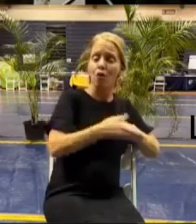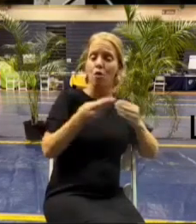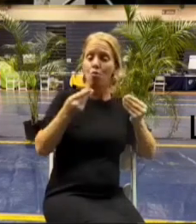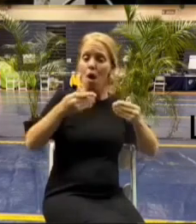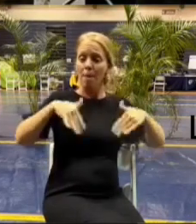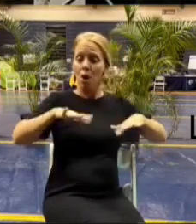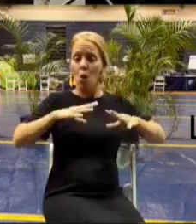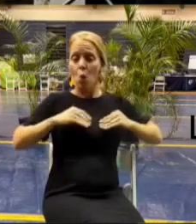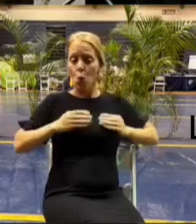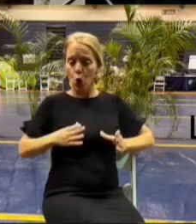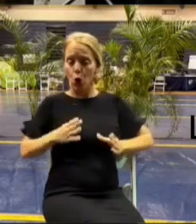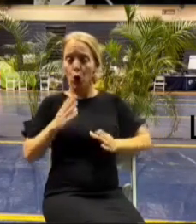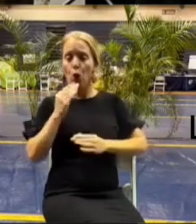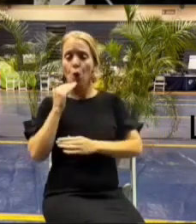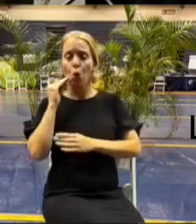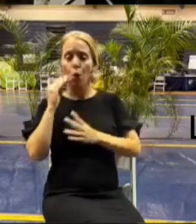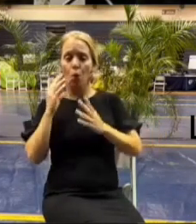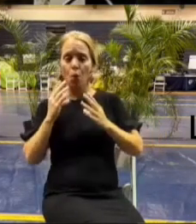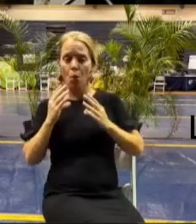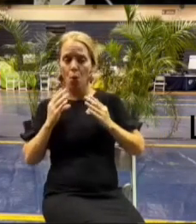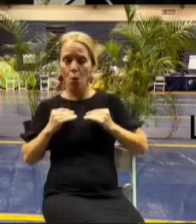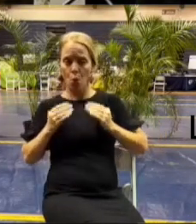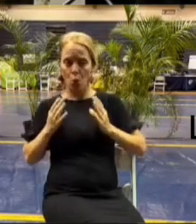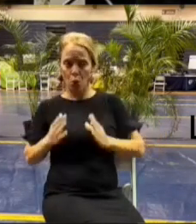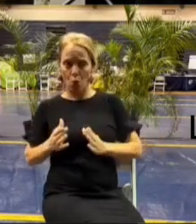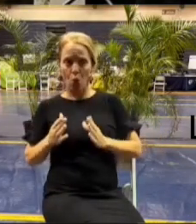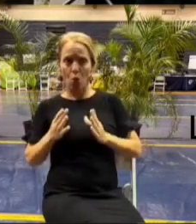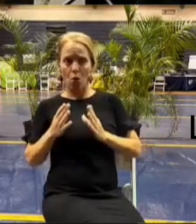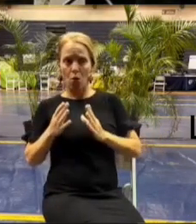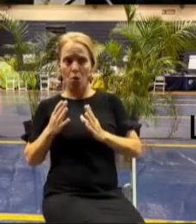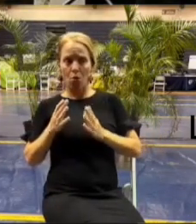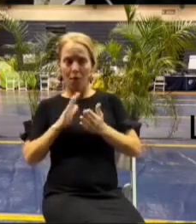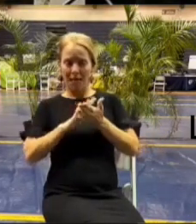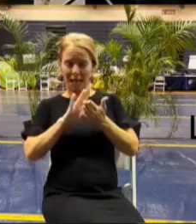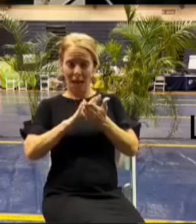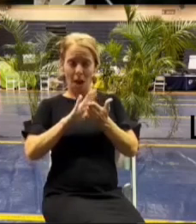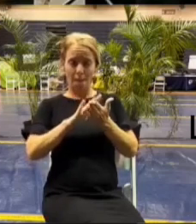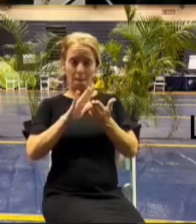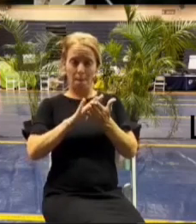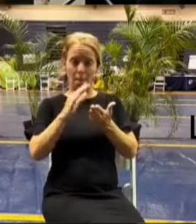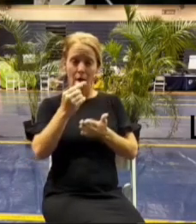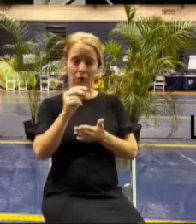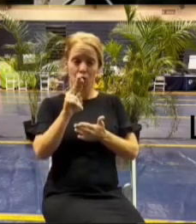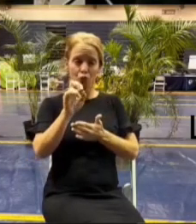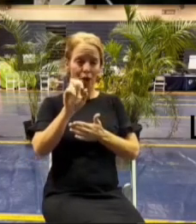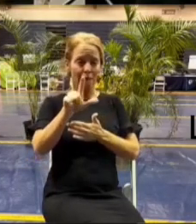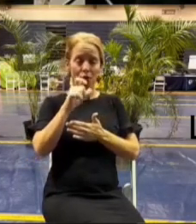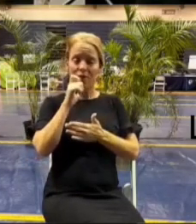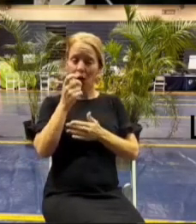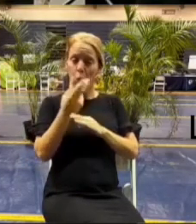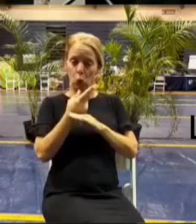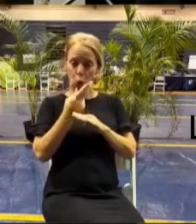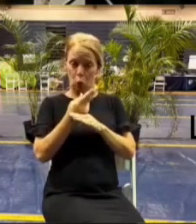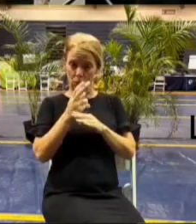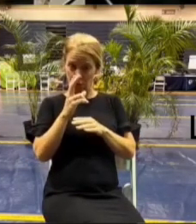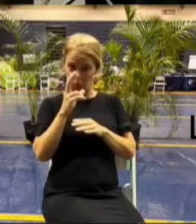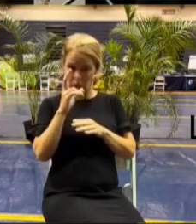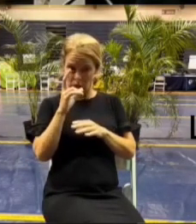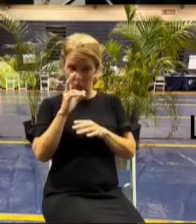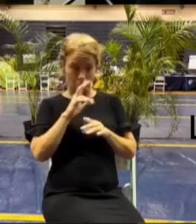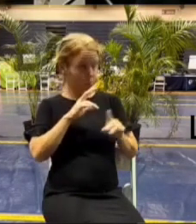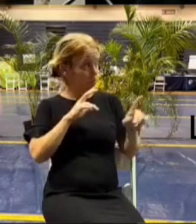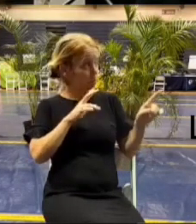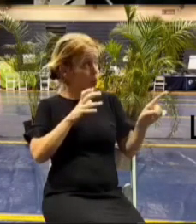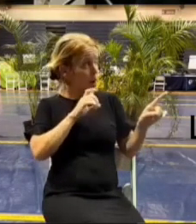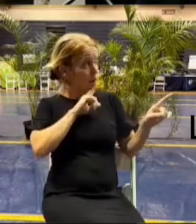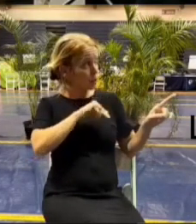owner the homeowner is solely responsible for that clean up of the gravel if they don't use it okay you want to answer that now